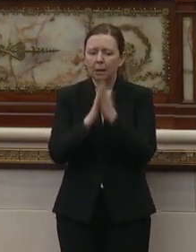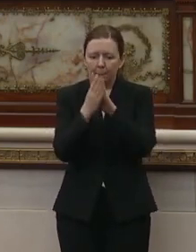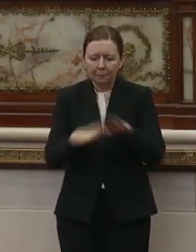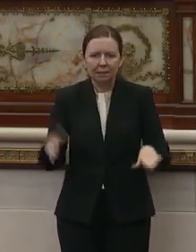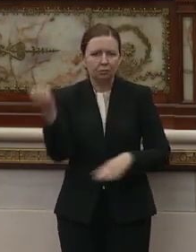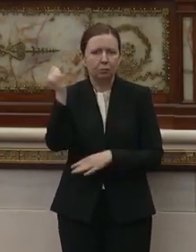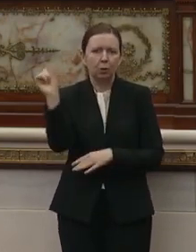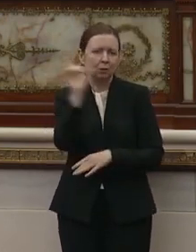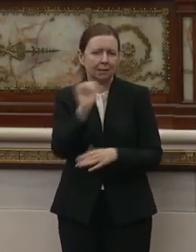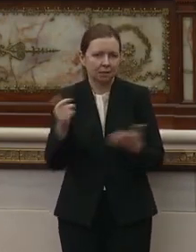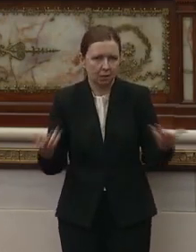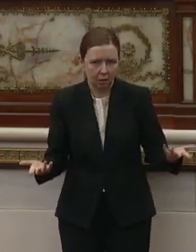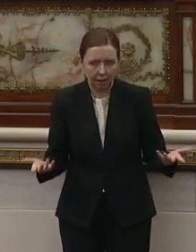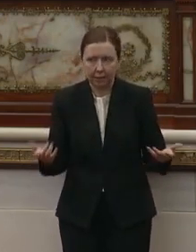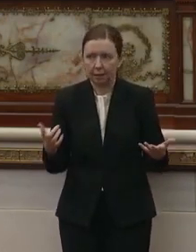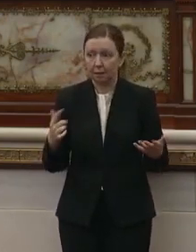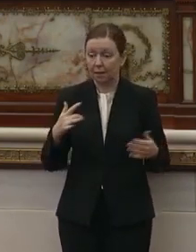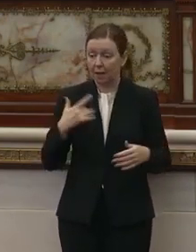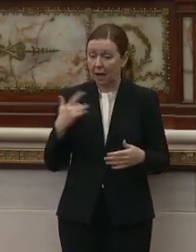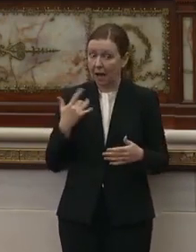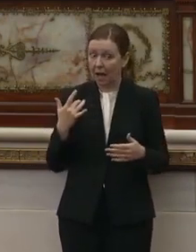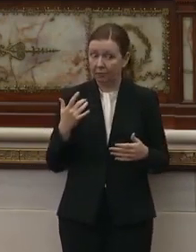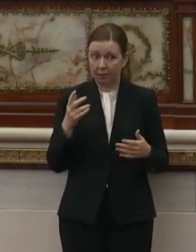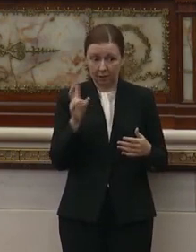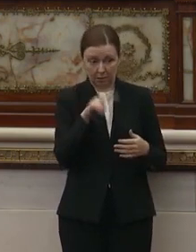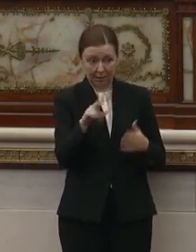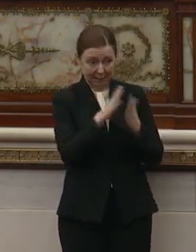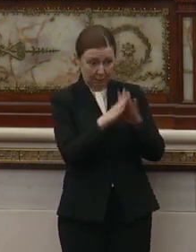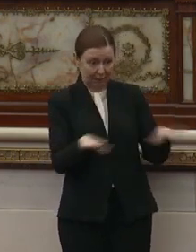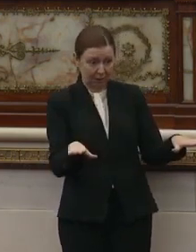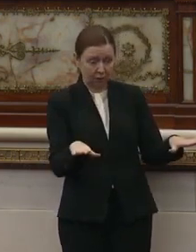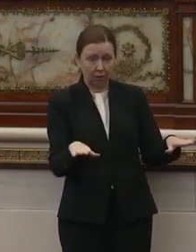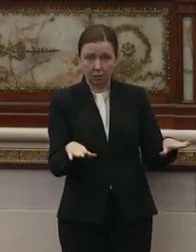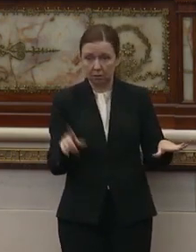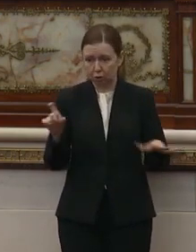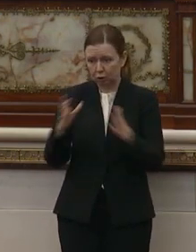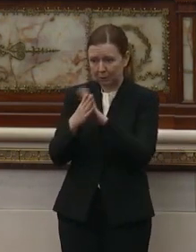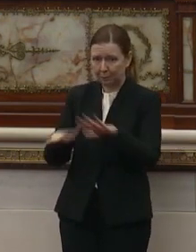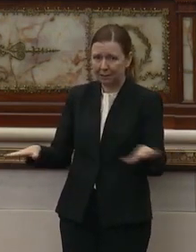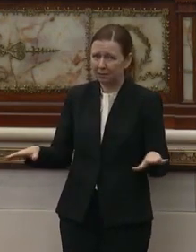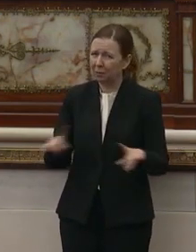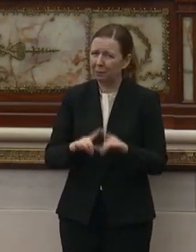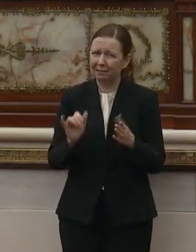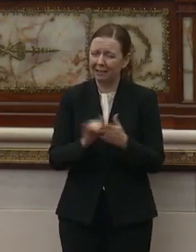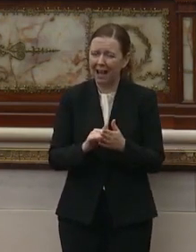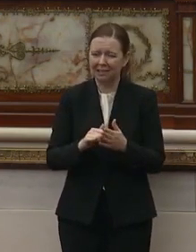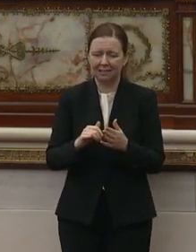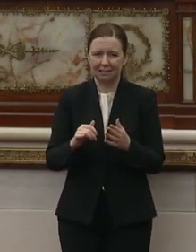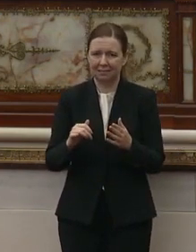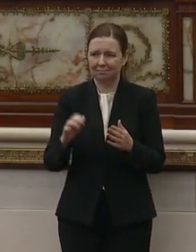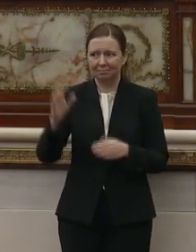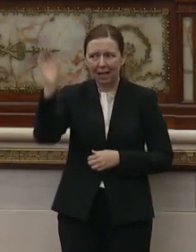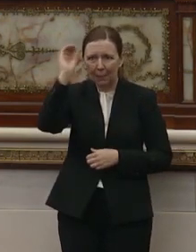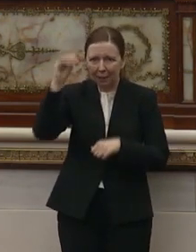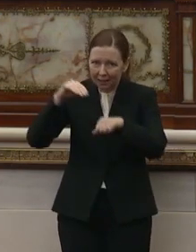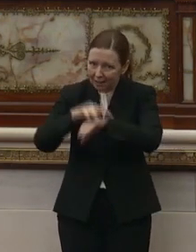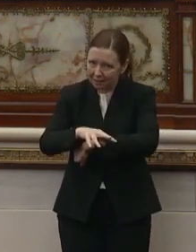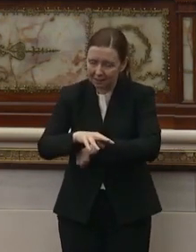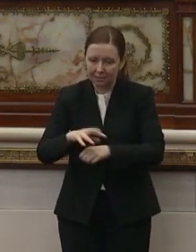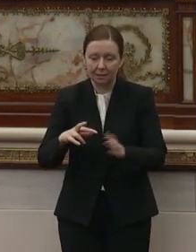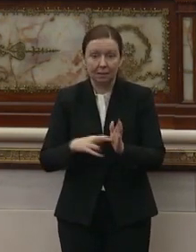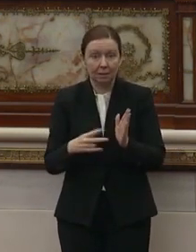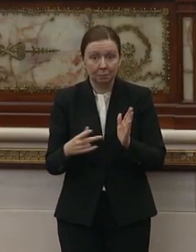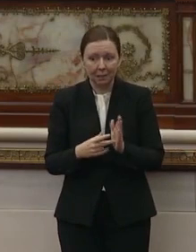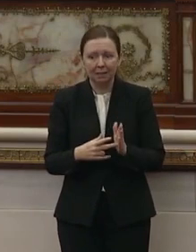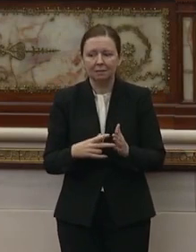protest. Because I feel it's peaceful, it should be peaceful. That's a very subjective view. And what that does